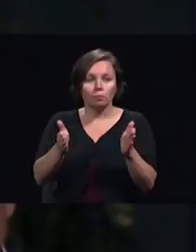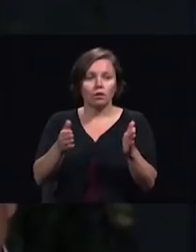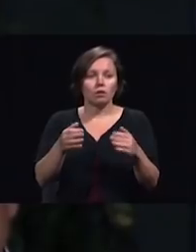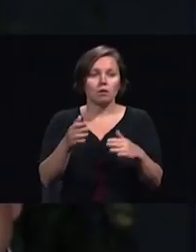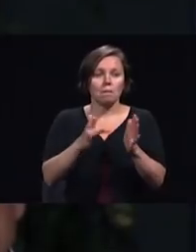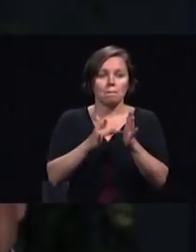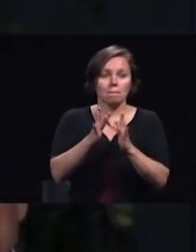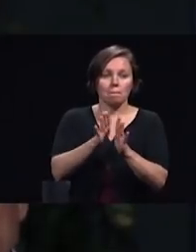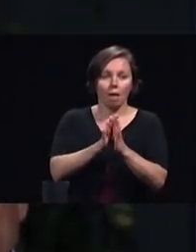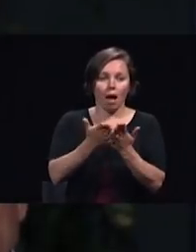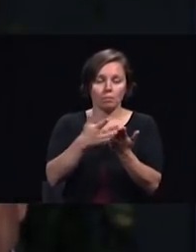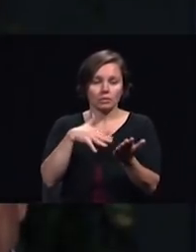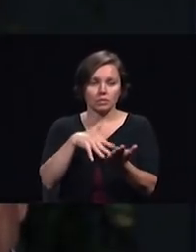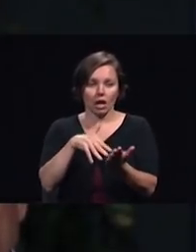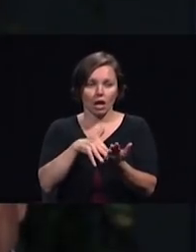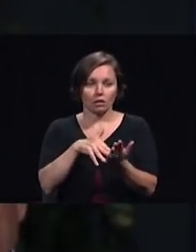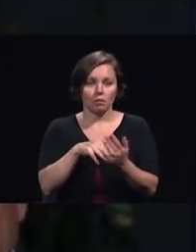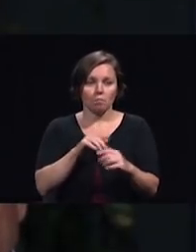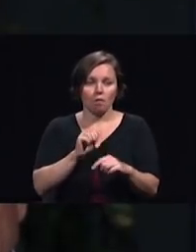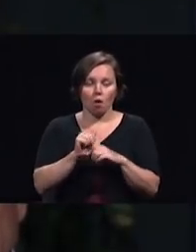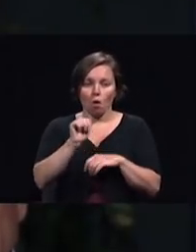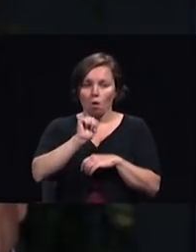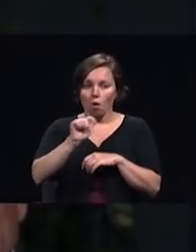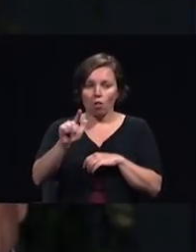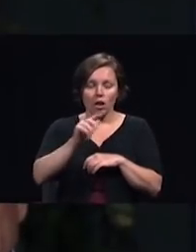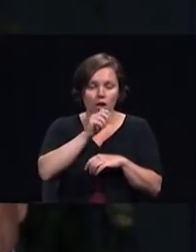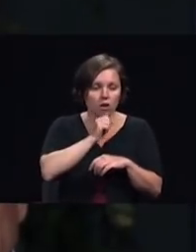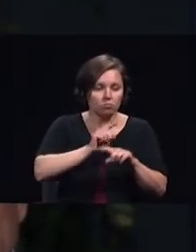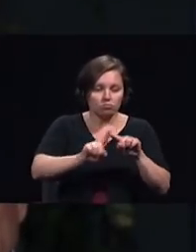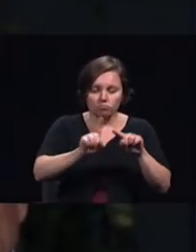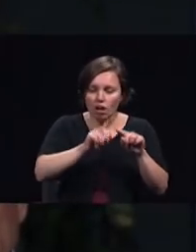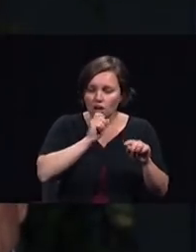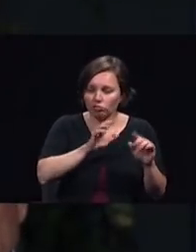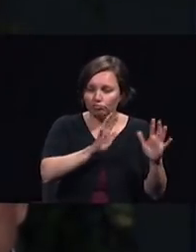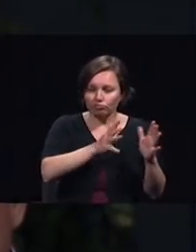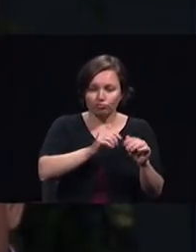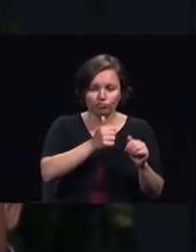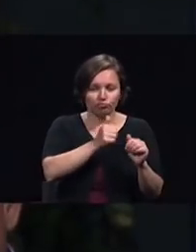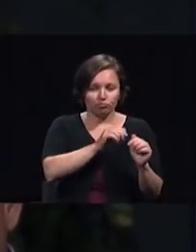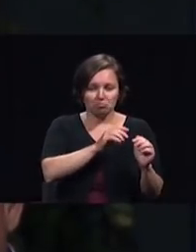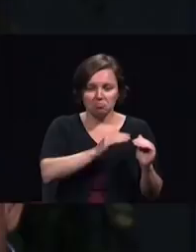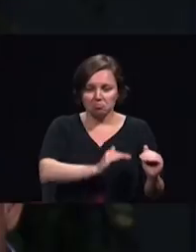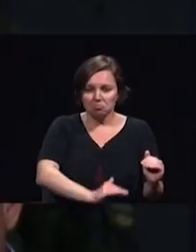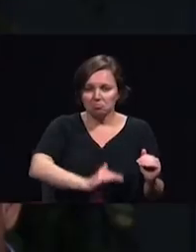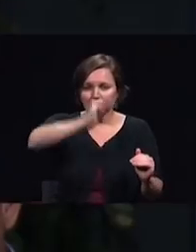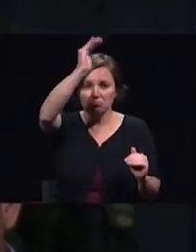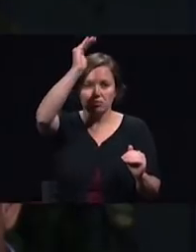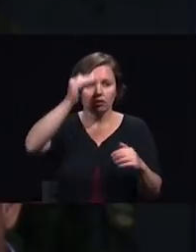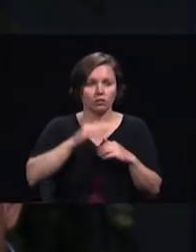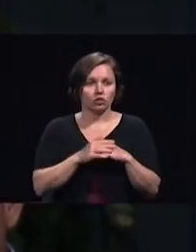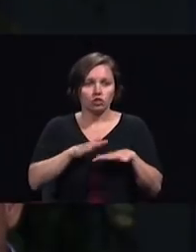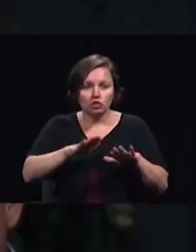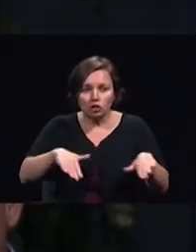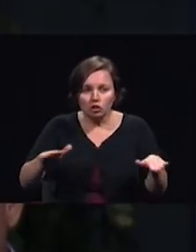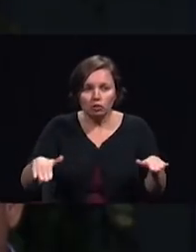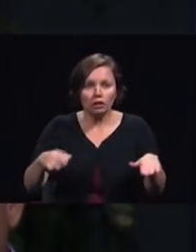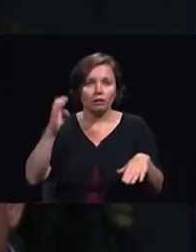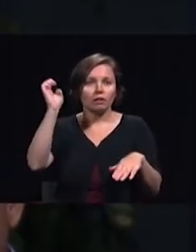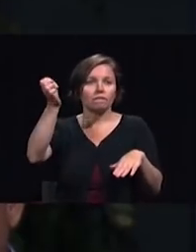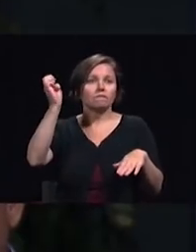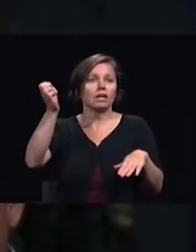provided by every age group evangelism by children evangelism by young adults evangelism by women